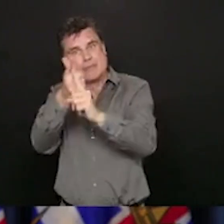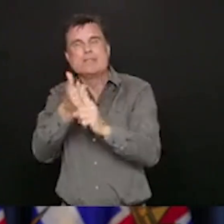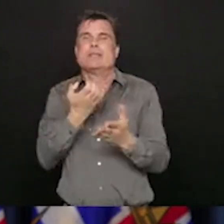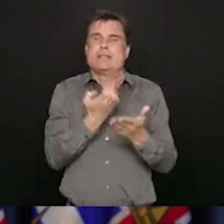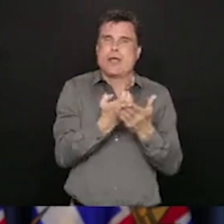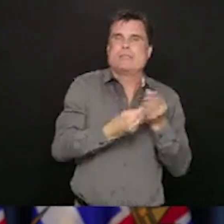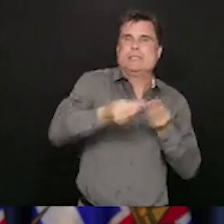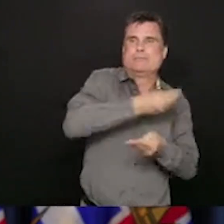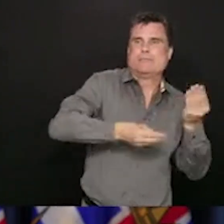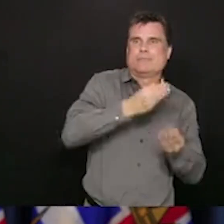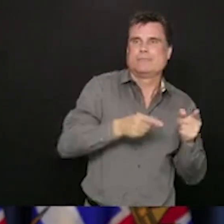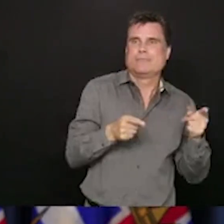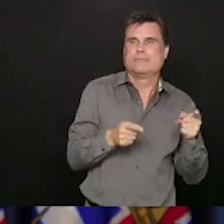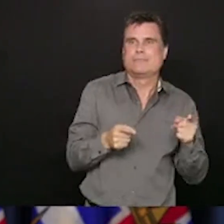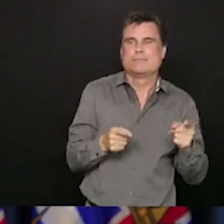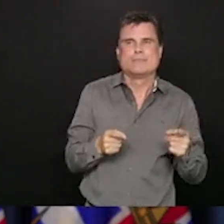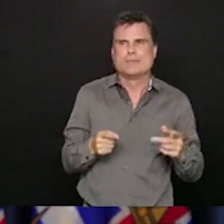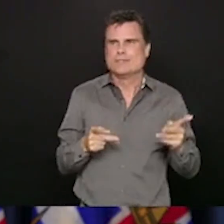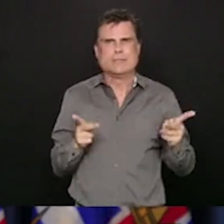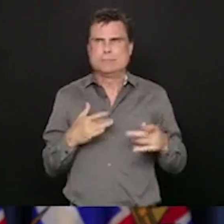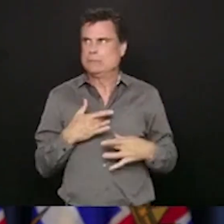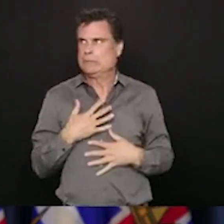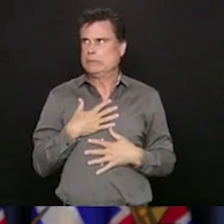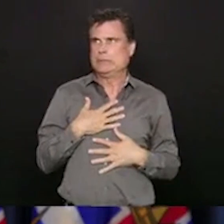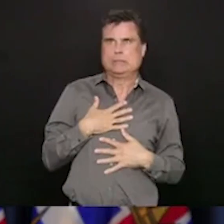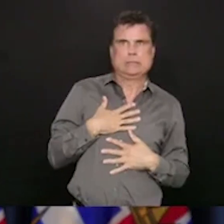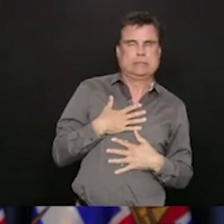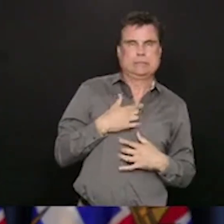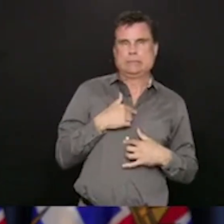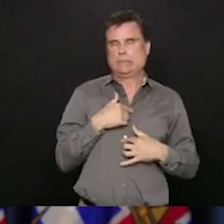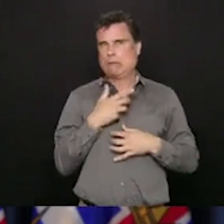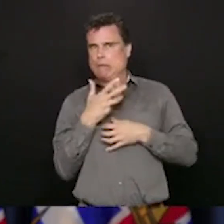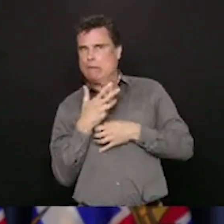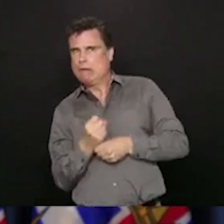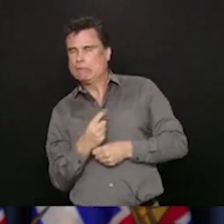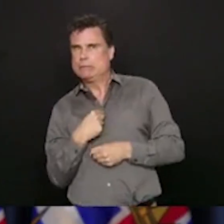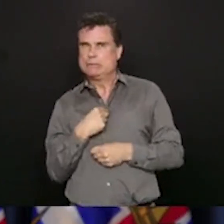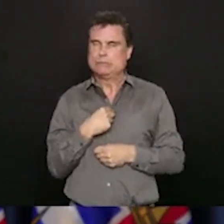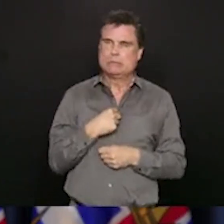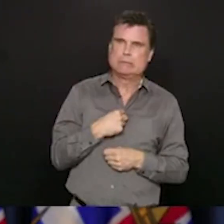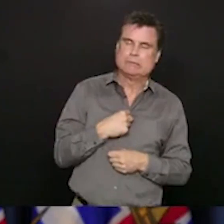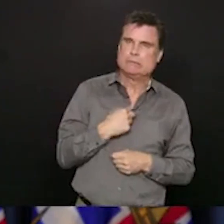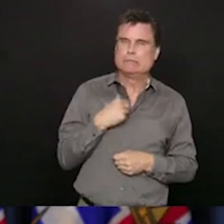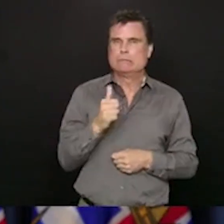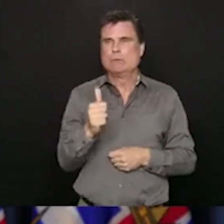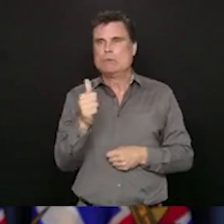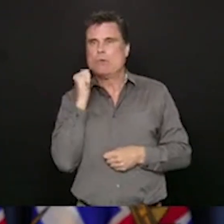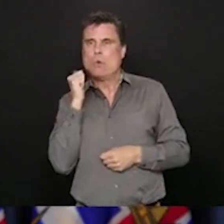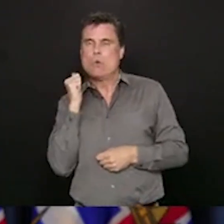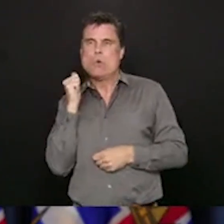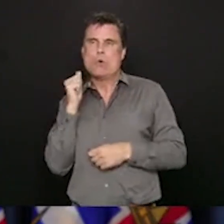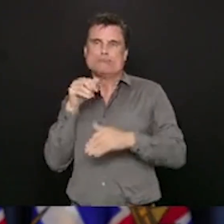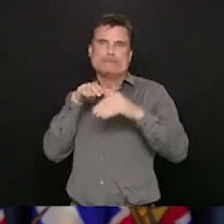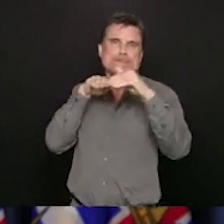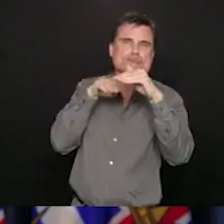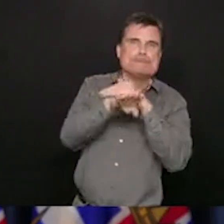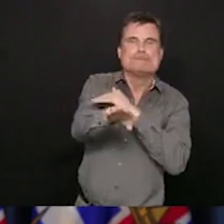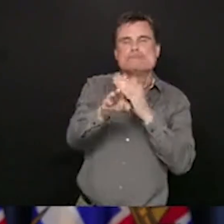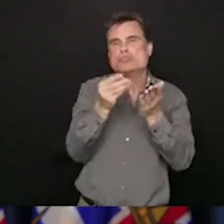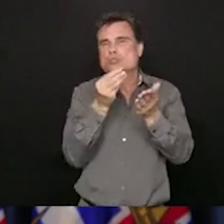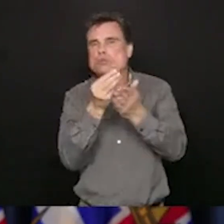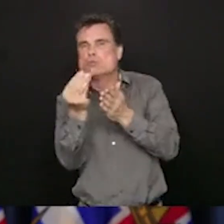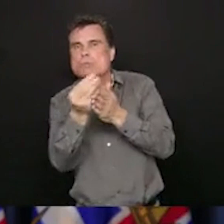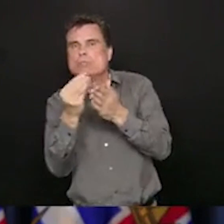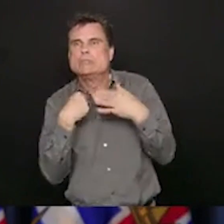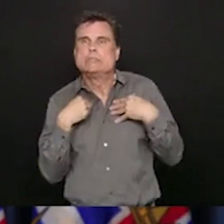they're not going to answer those establishments. So this is a cooperative approach. And I didn't want, as other provinces have done,